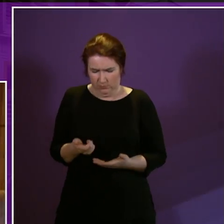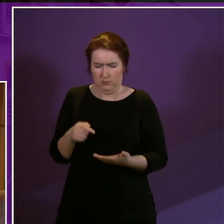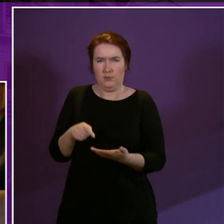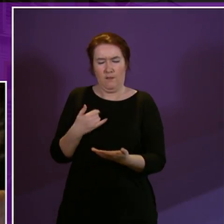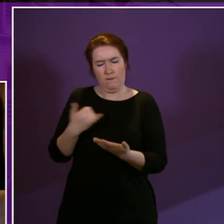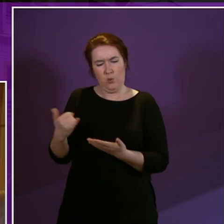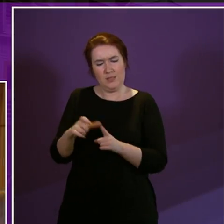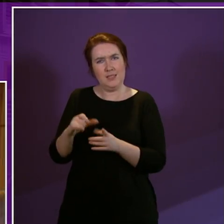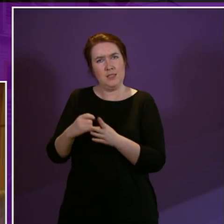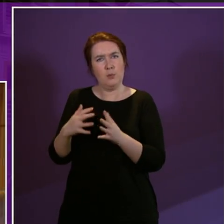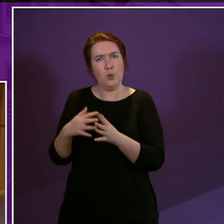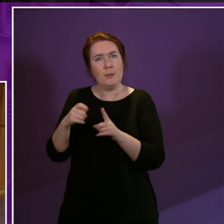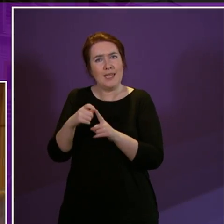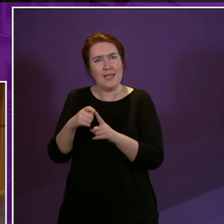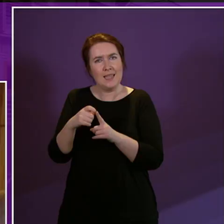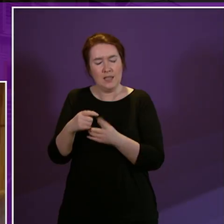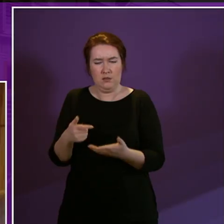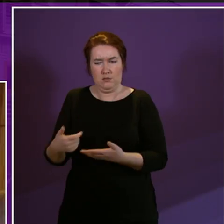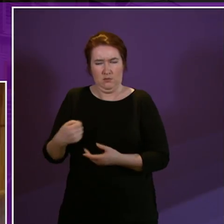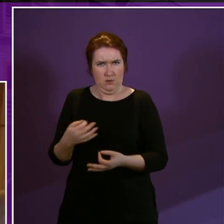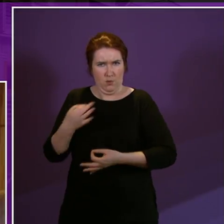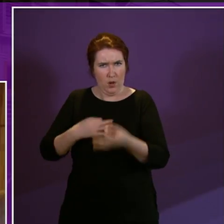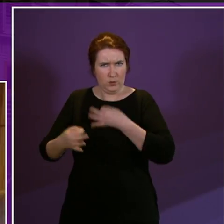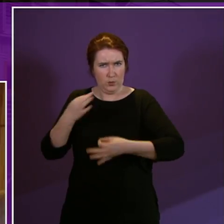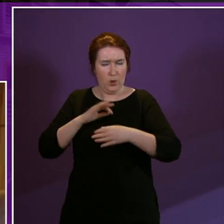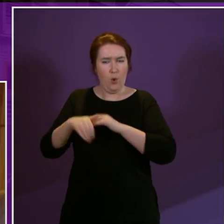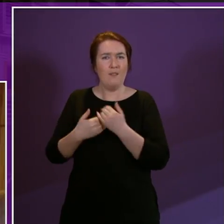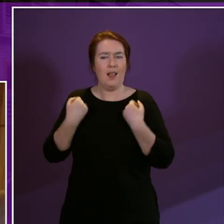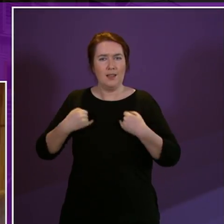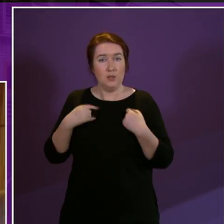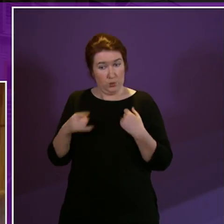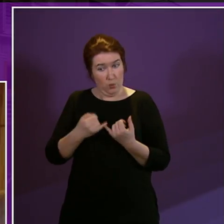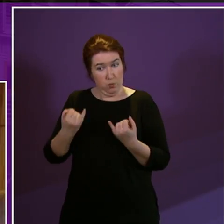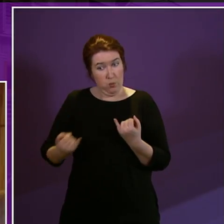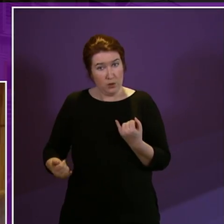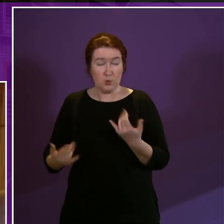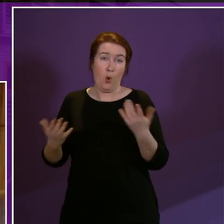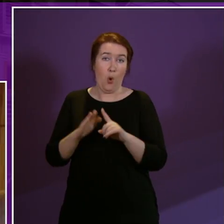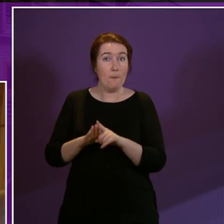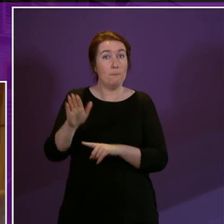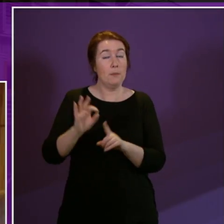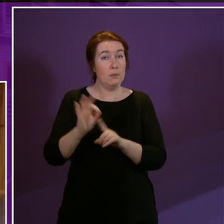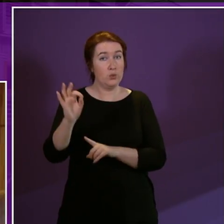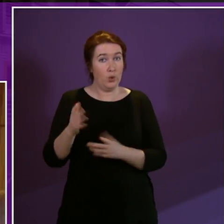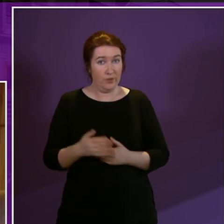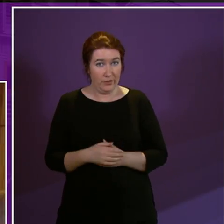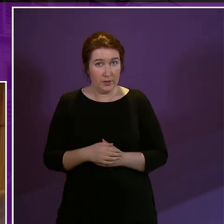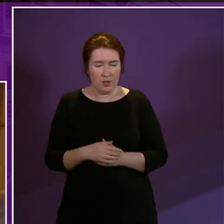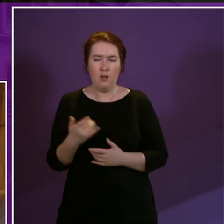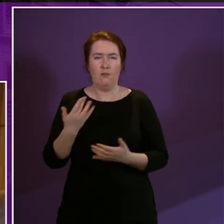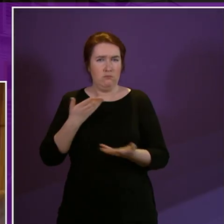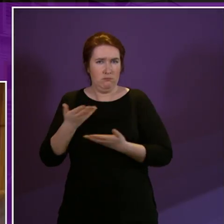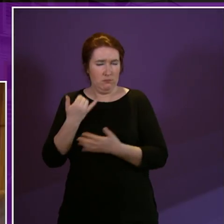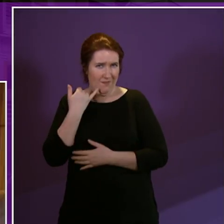DWP she was asked questions about her illness and whether her conditions had deteriorated or improved following this